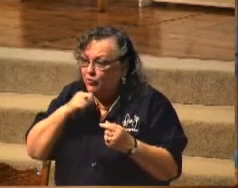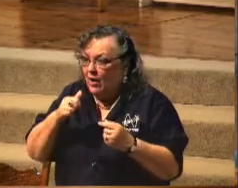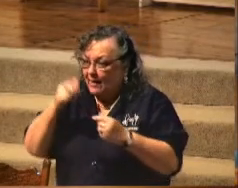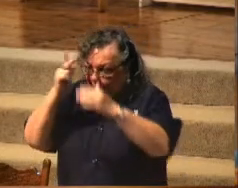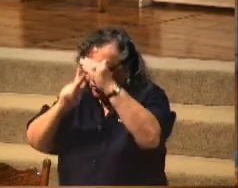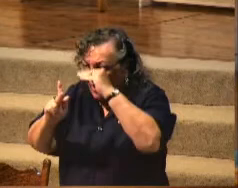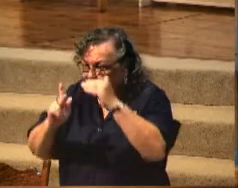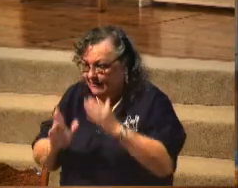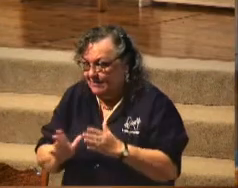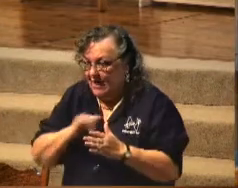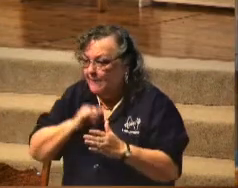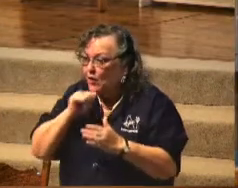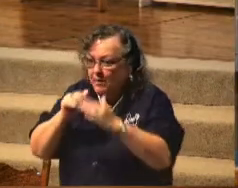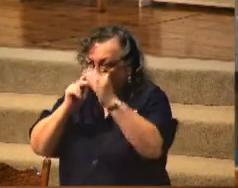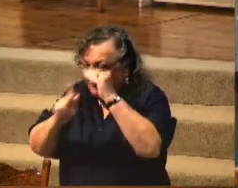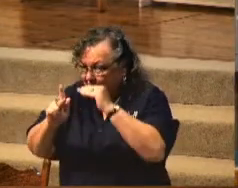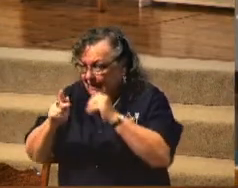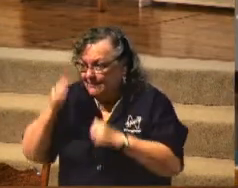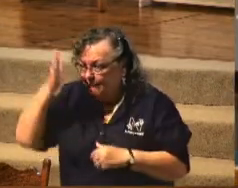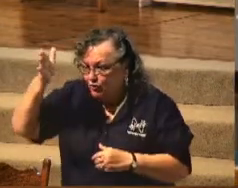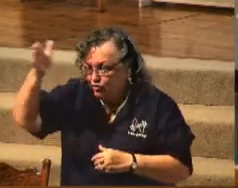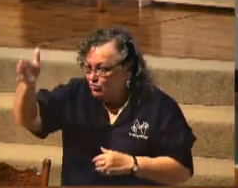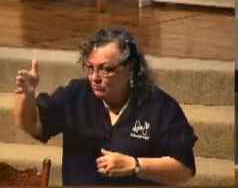I do not prophesy the future.